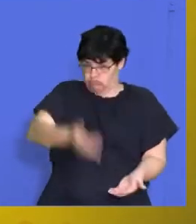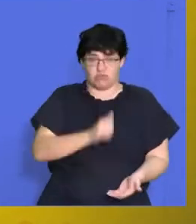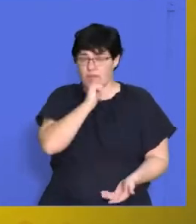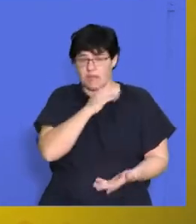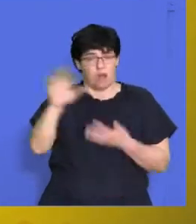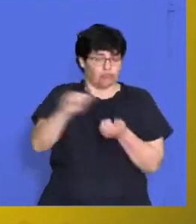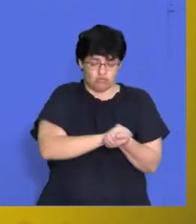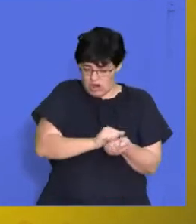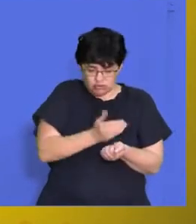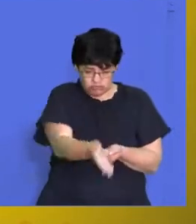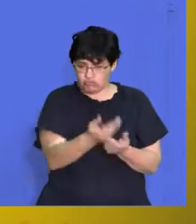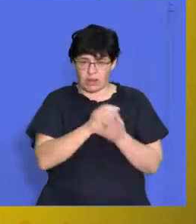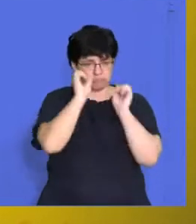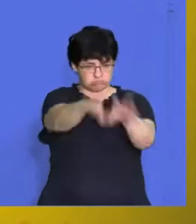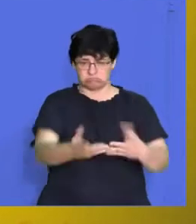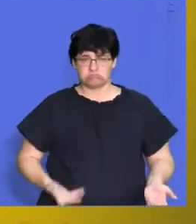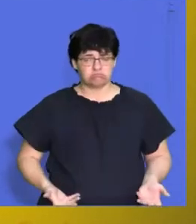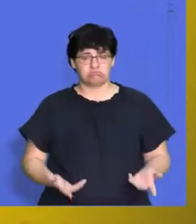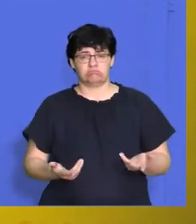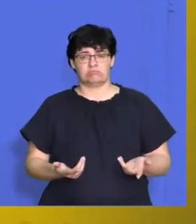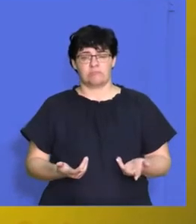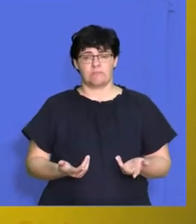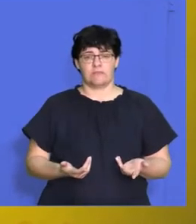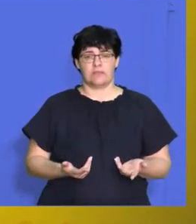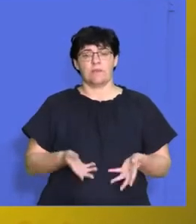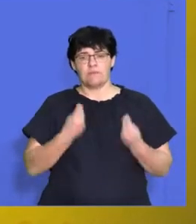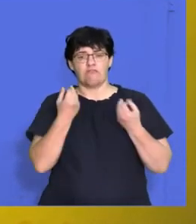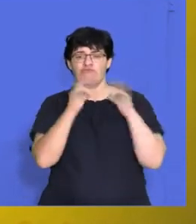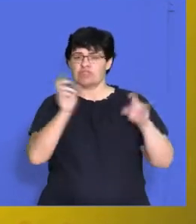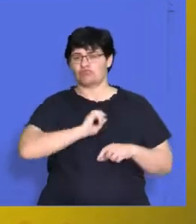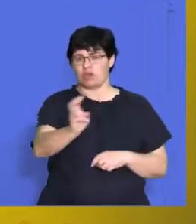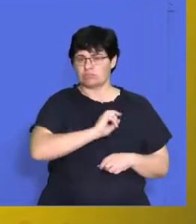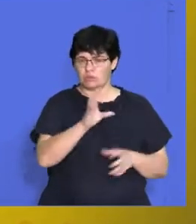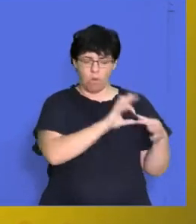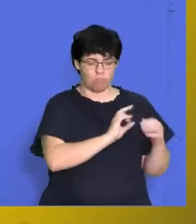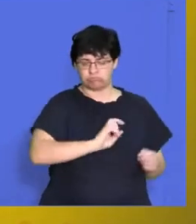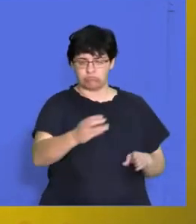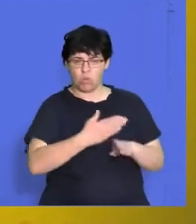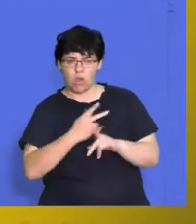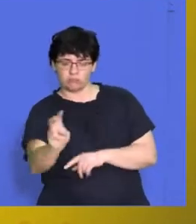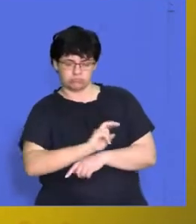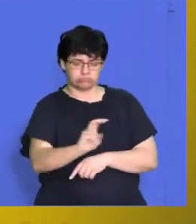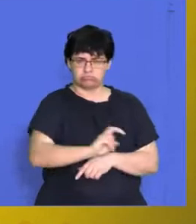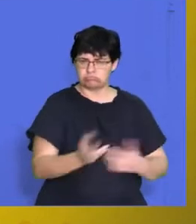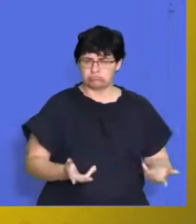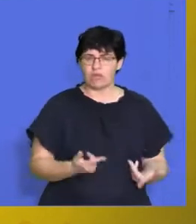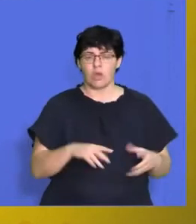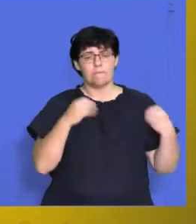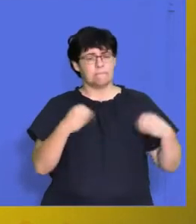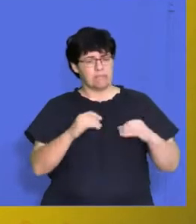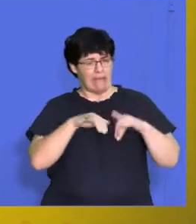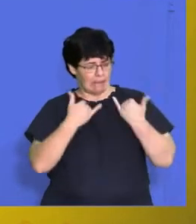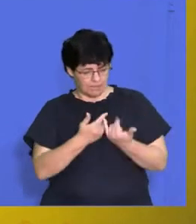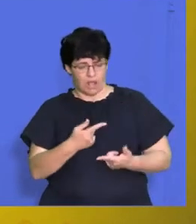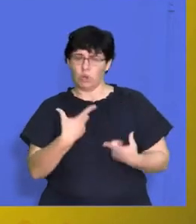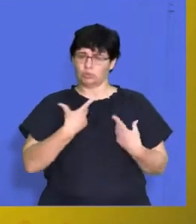laundry with us. You get free transport. So now the employees are like, right, well, the company is going the